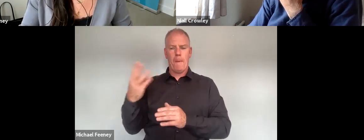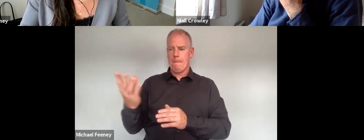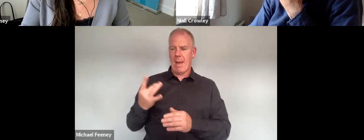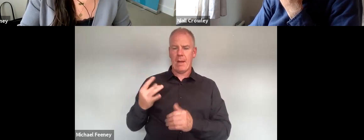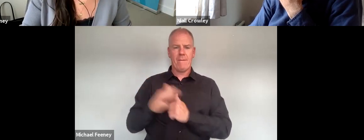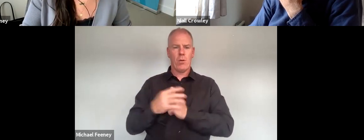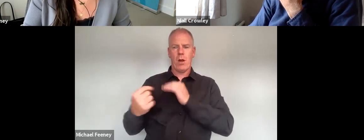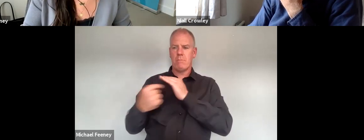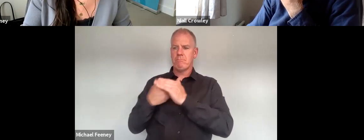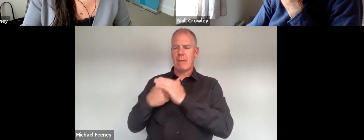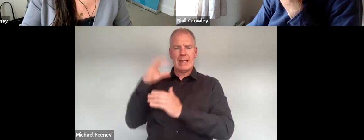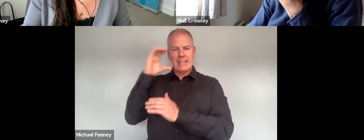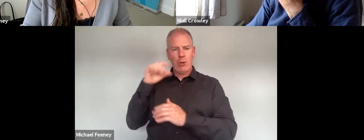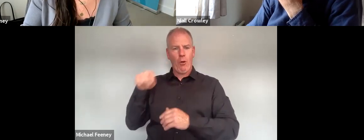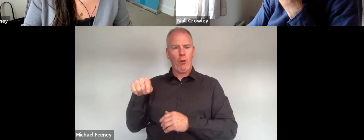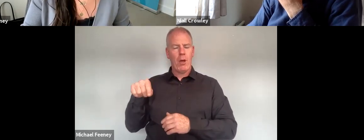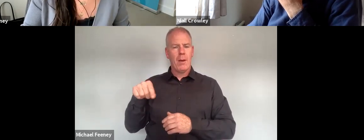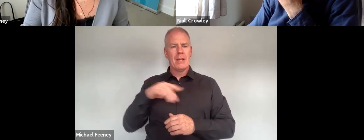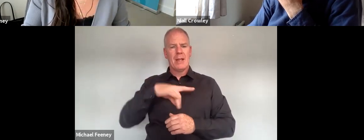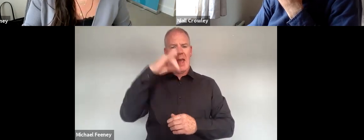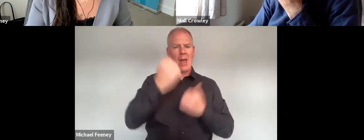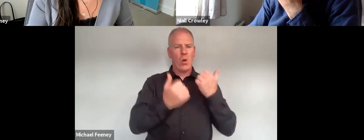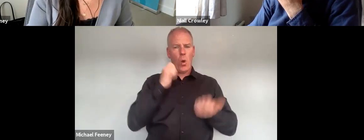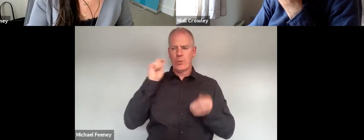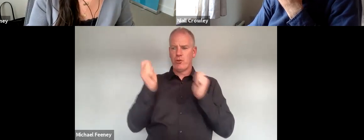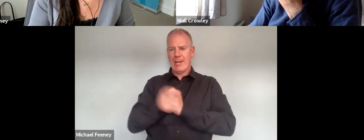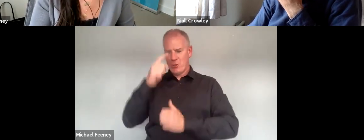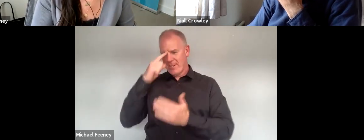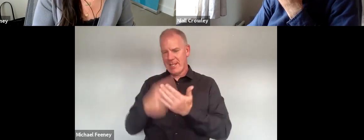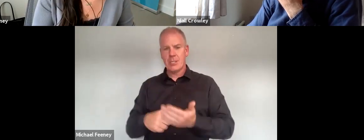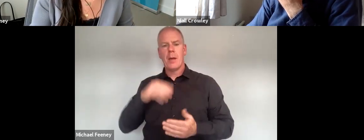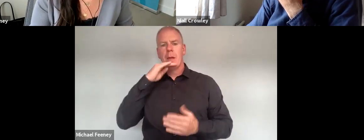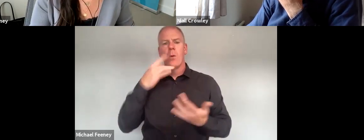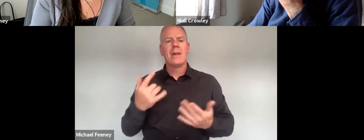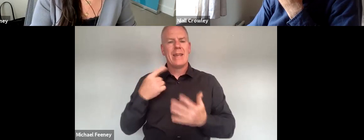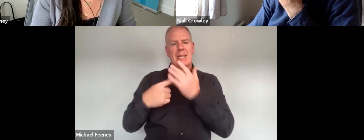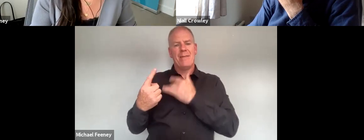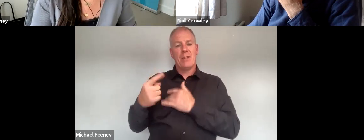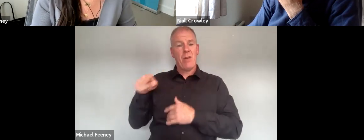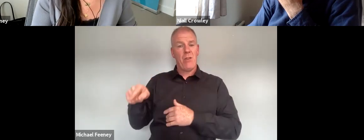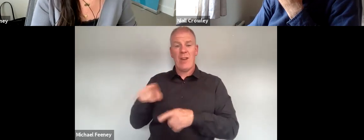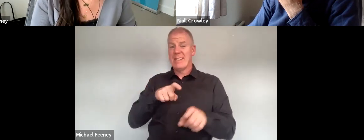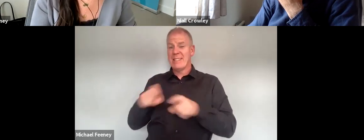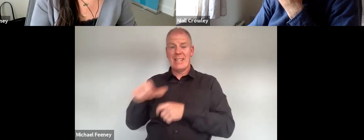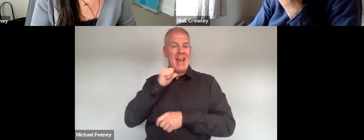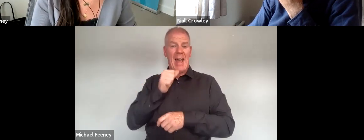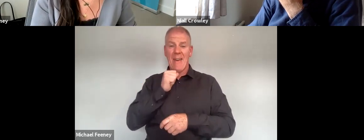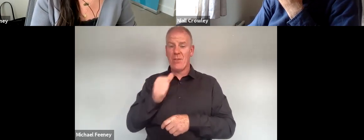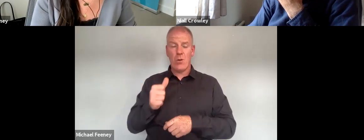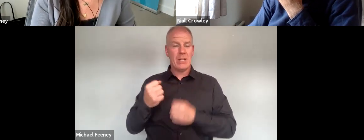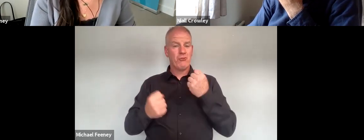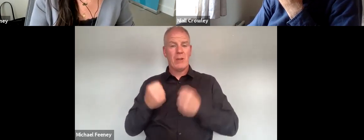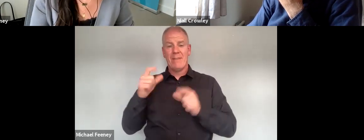then at the High Court that was overturned and the result is that the individual in this case still does not have that